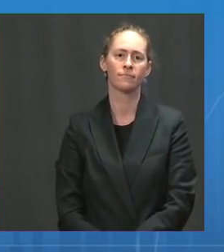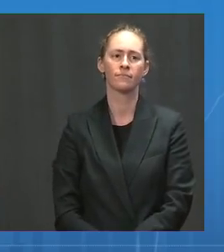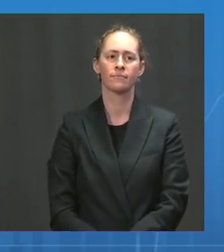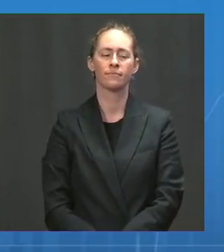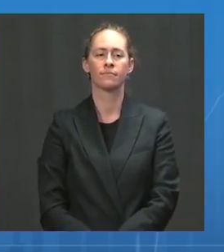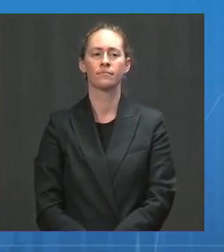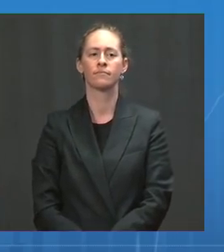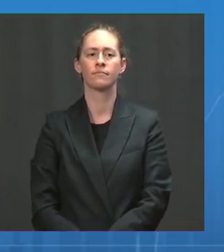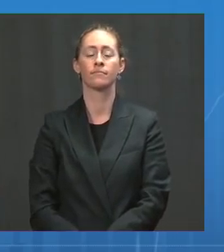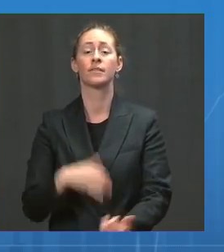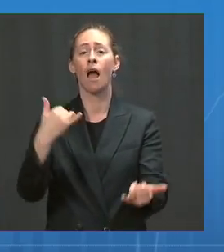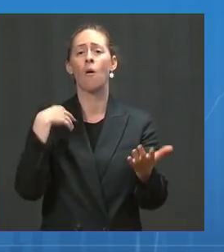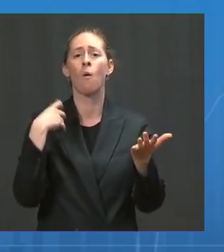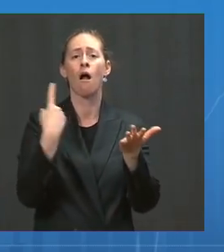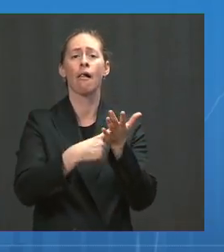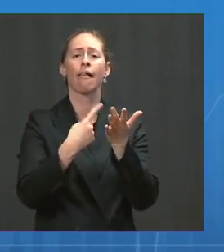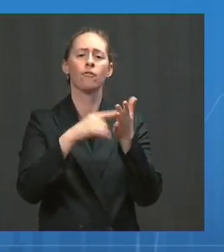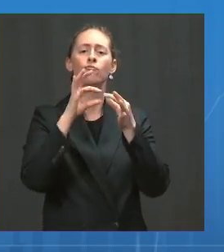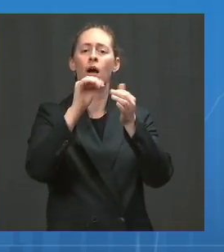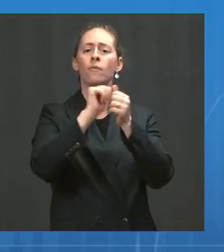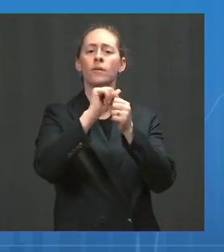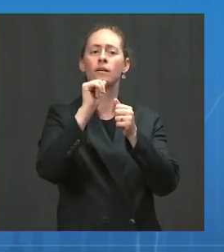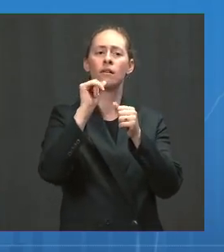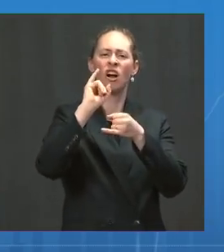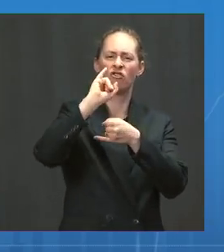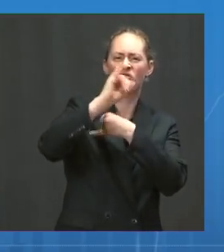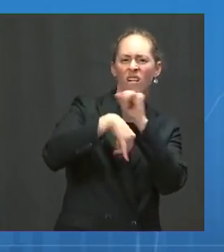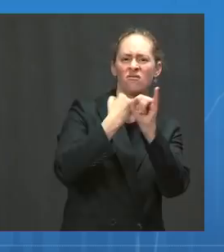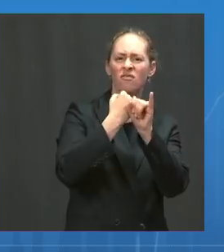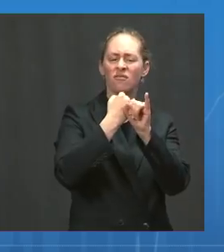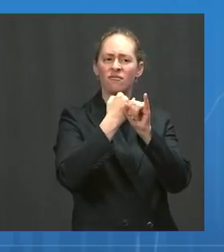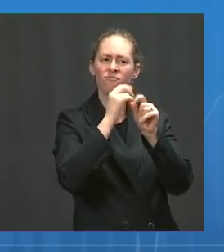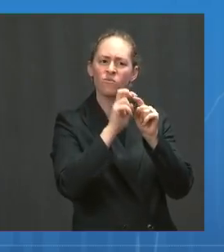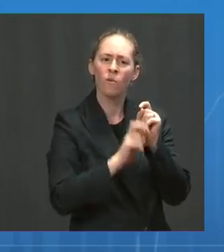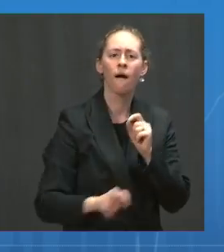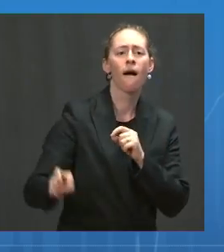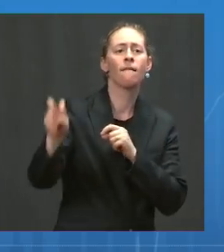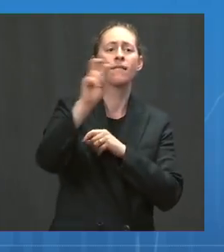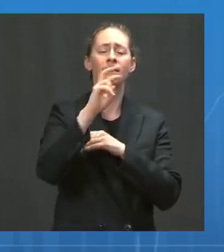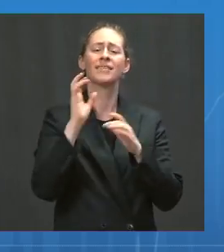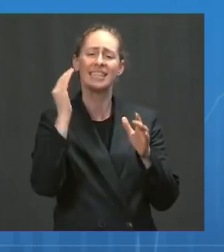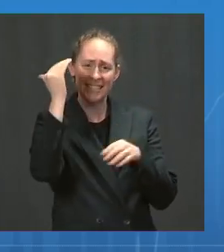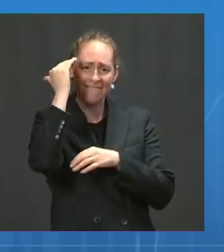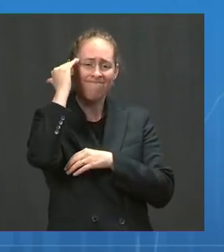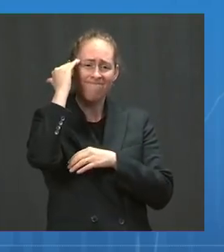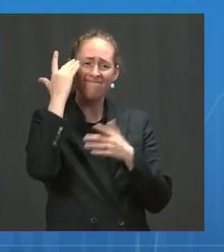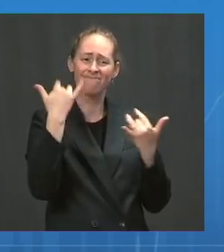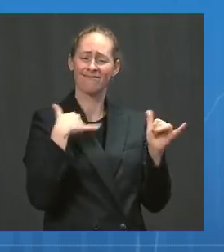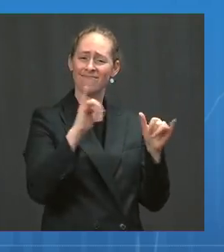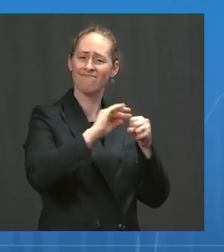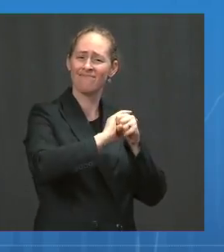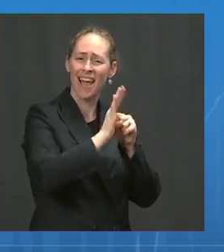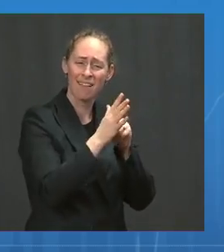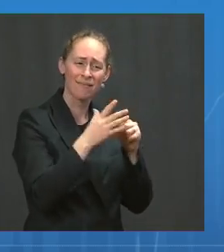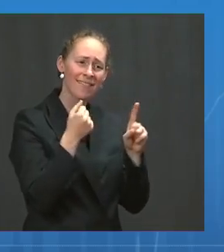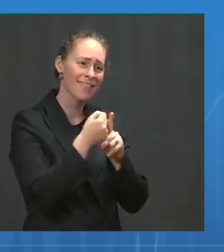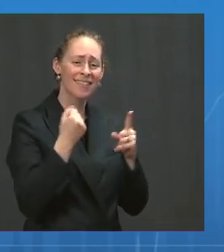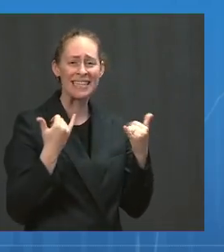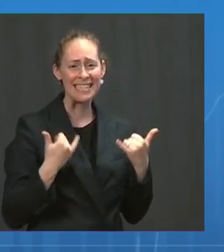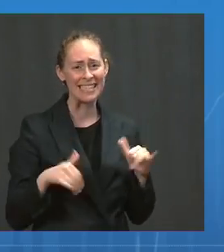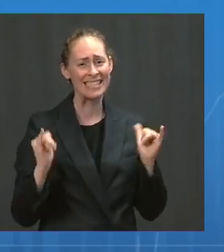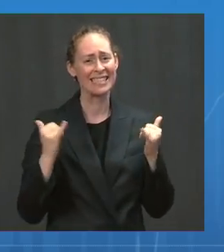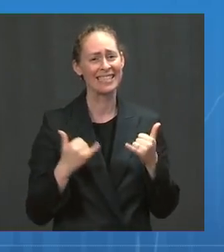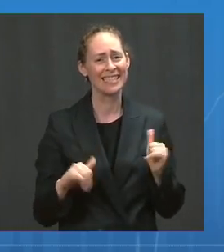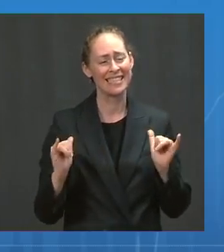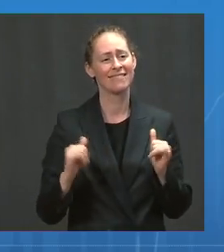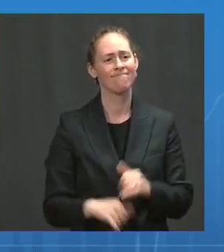we talked about today, important progress on the pandemic. At the same time, we have an